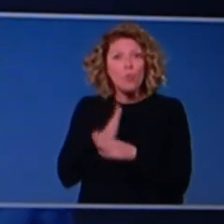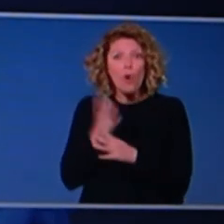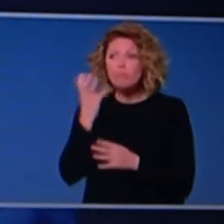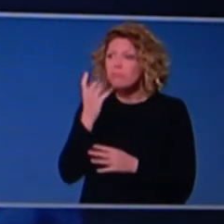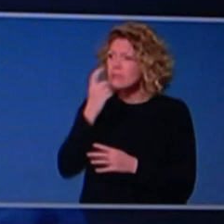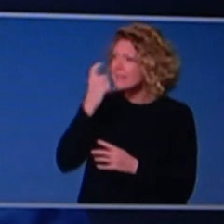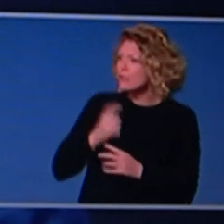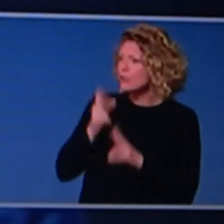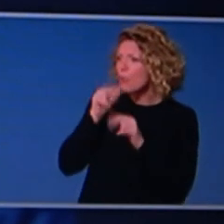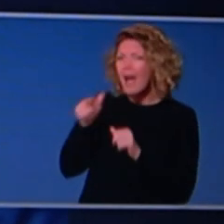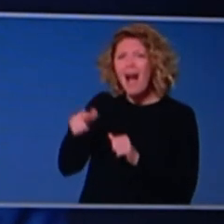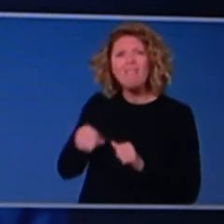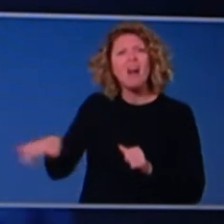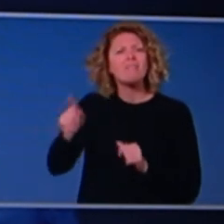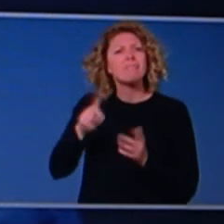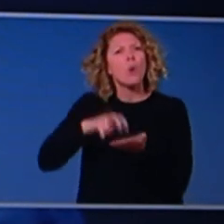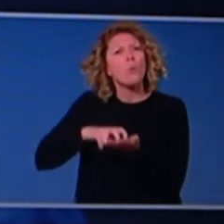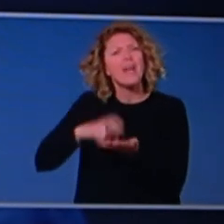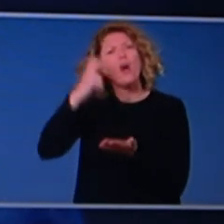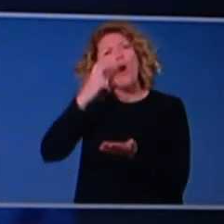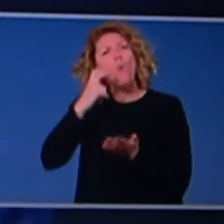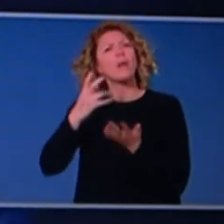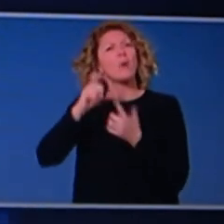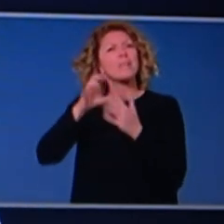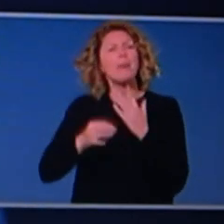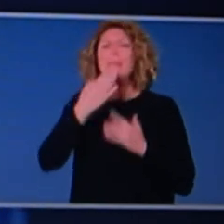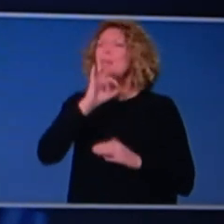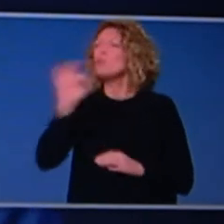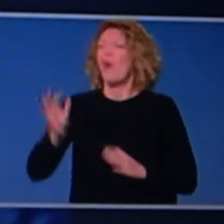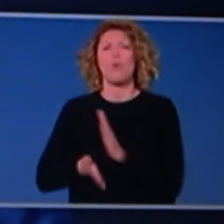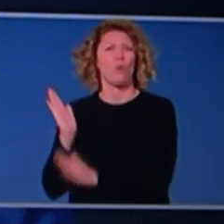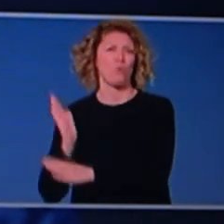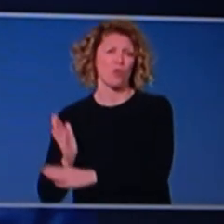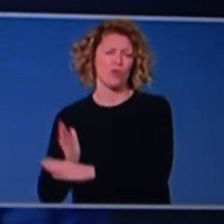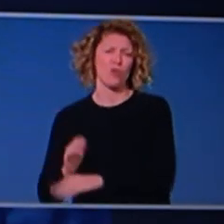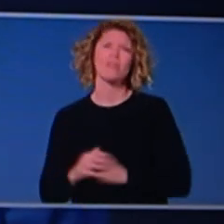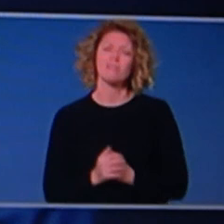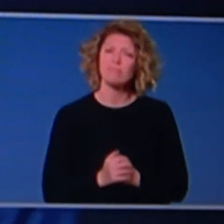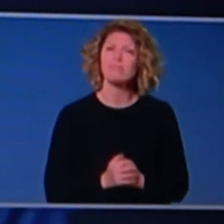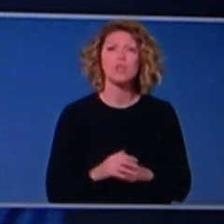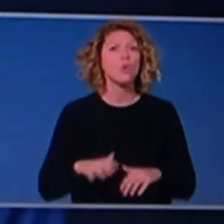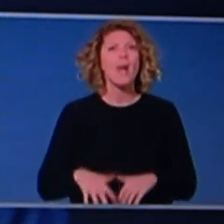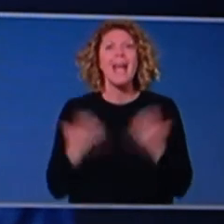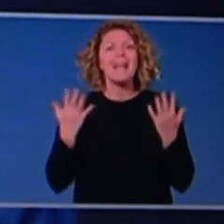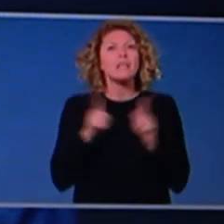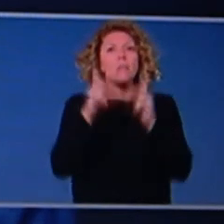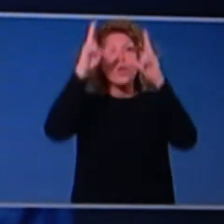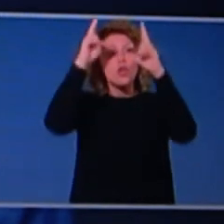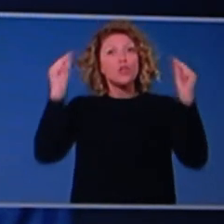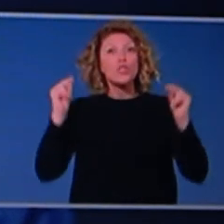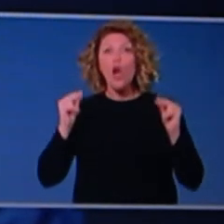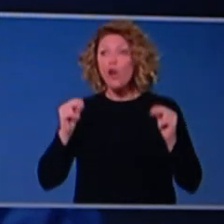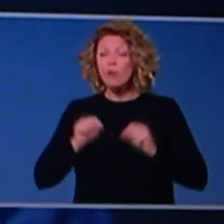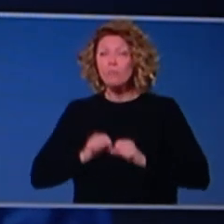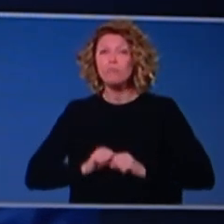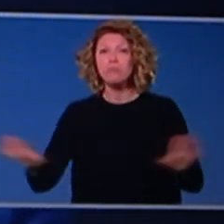also doing testing in a lot of other settings. Any outbreak in an aged care sector, as Minister